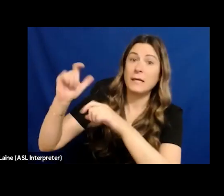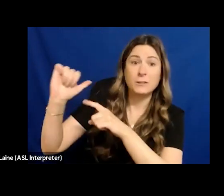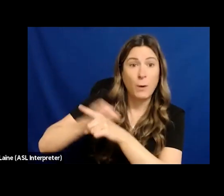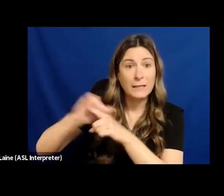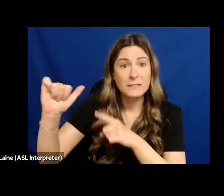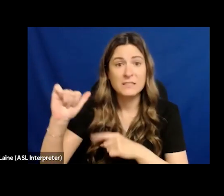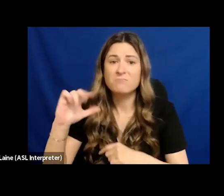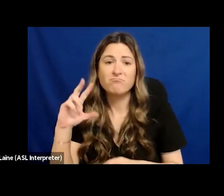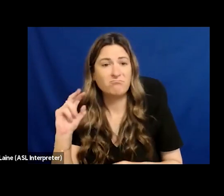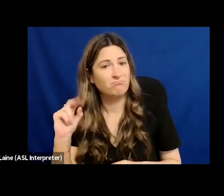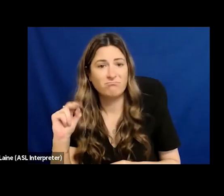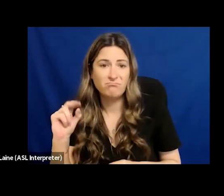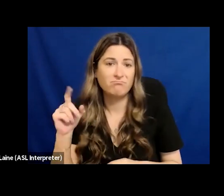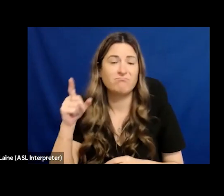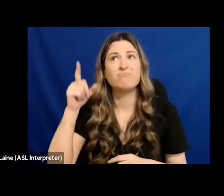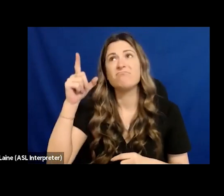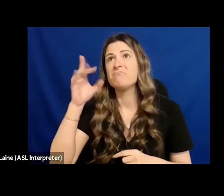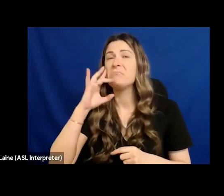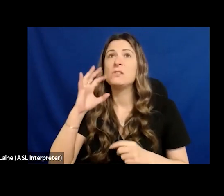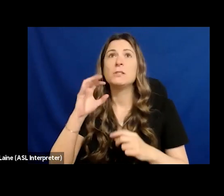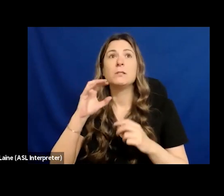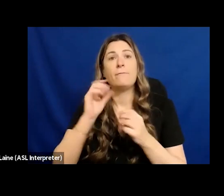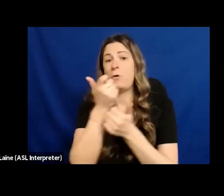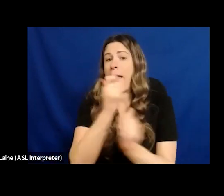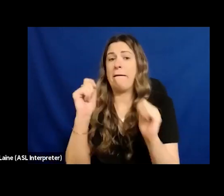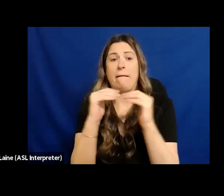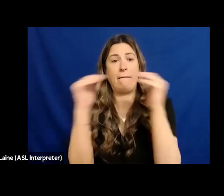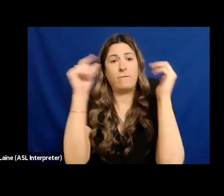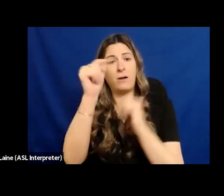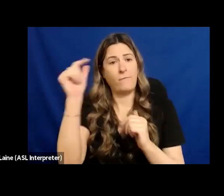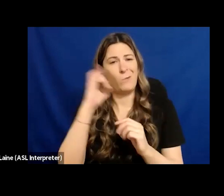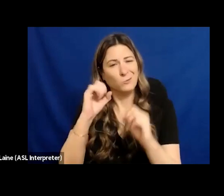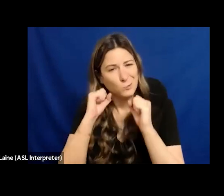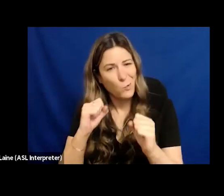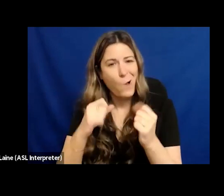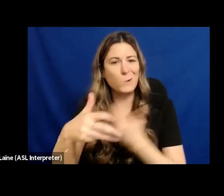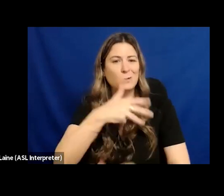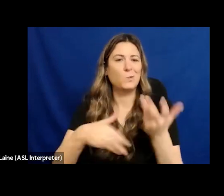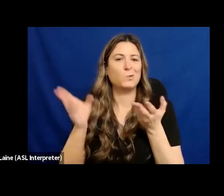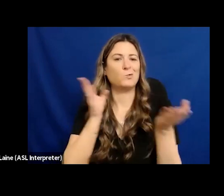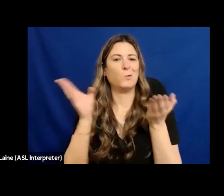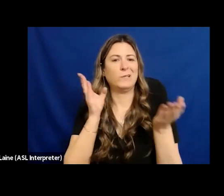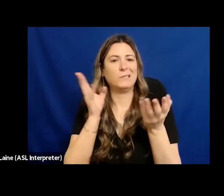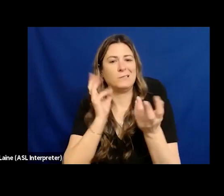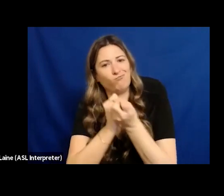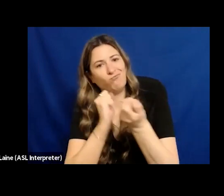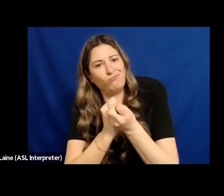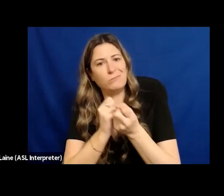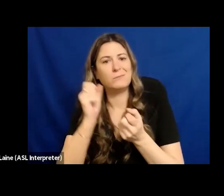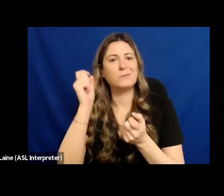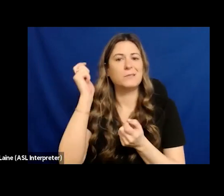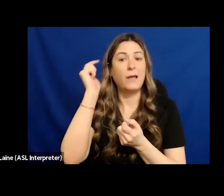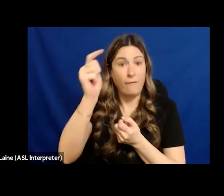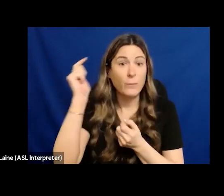of public service service at all levels of government but particularly the federal and provincial governments that interface